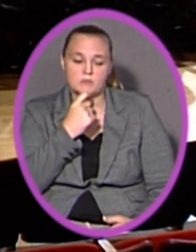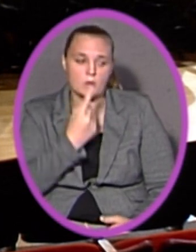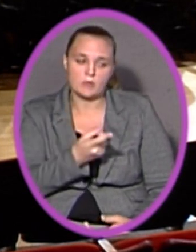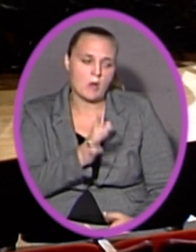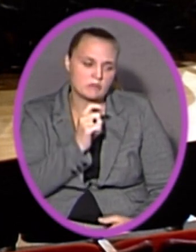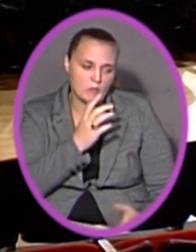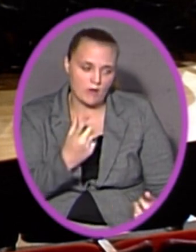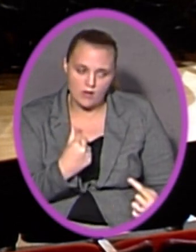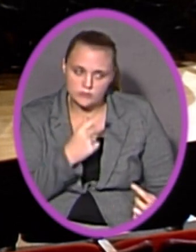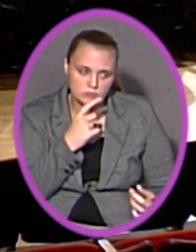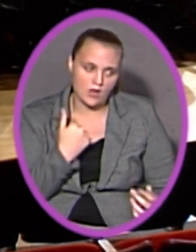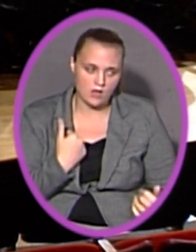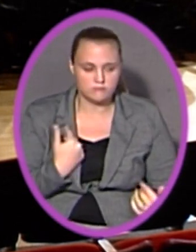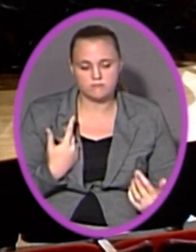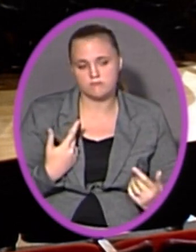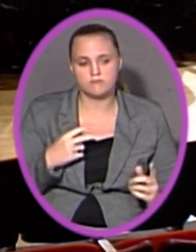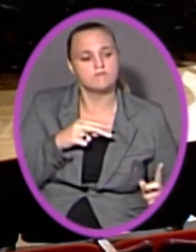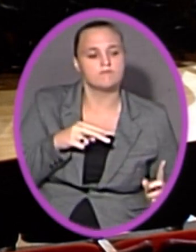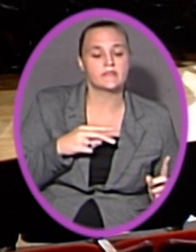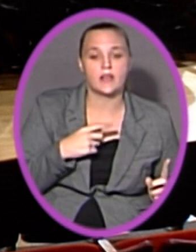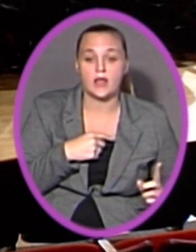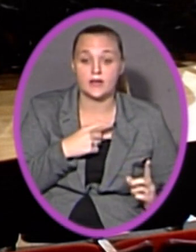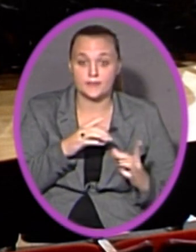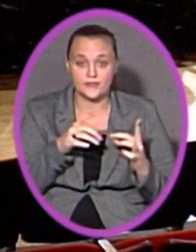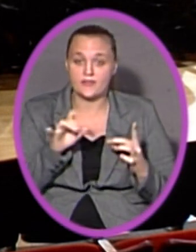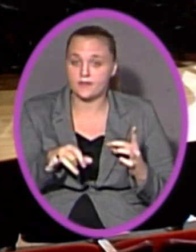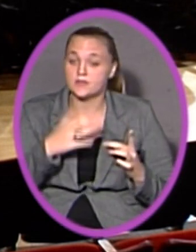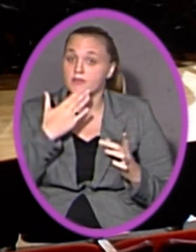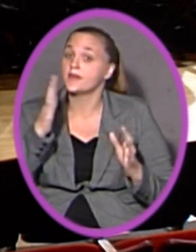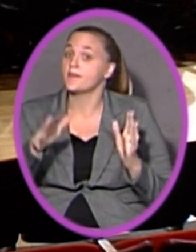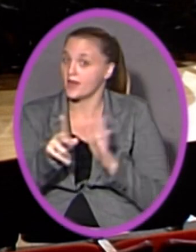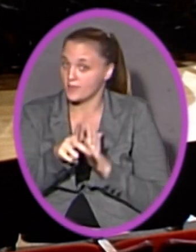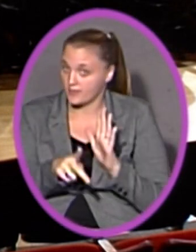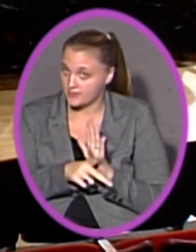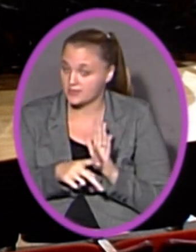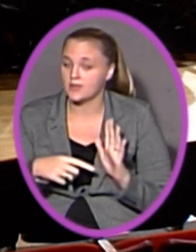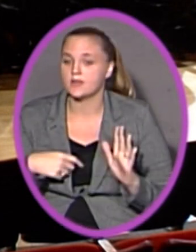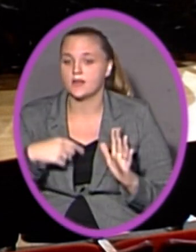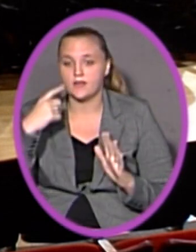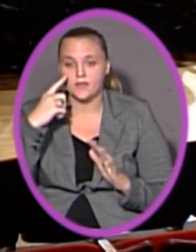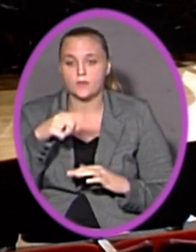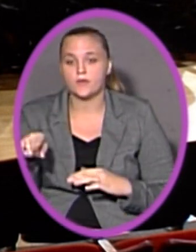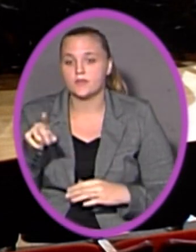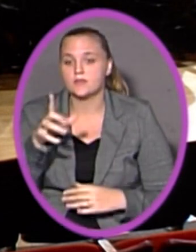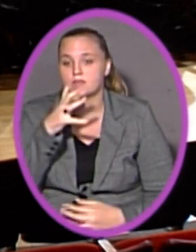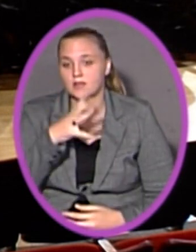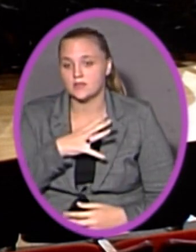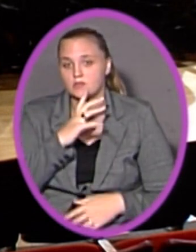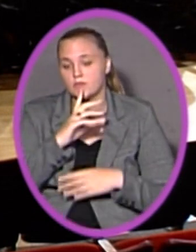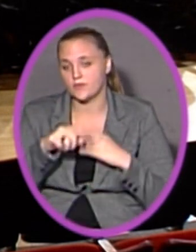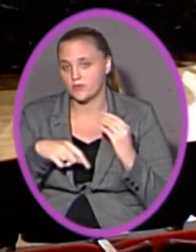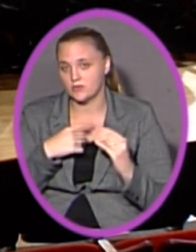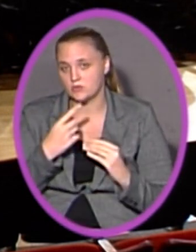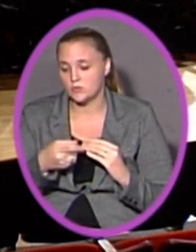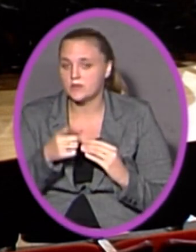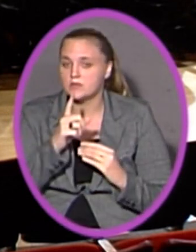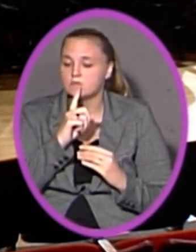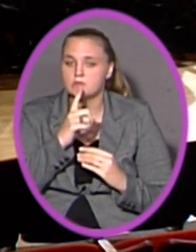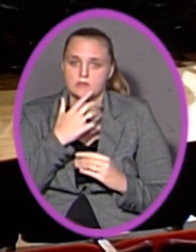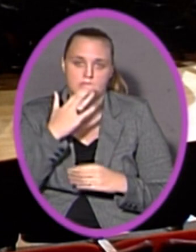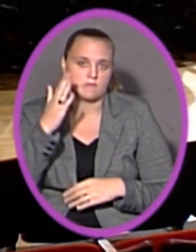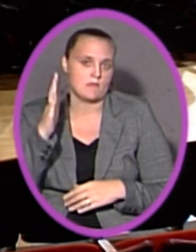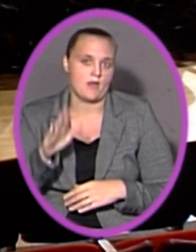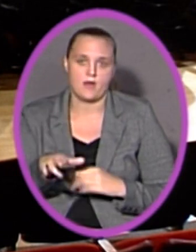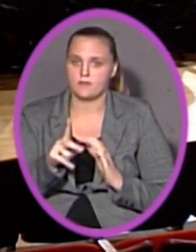mentioned at the time that I thought it was very bad policy. And I think what these ladies are referring to is extremely bad